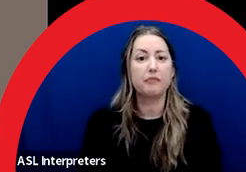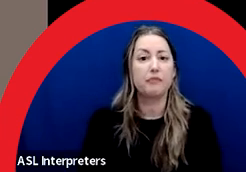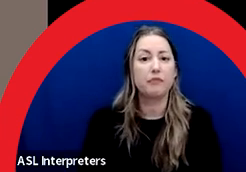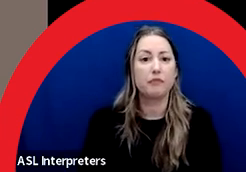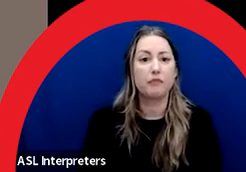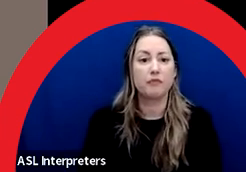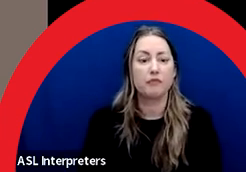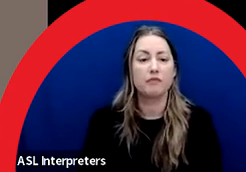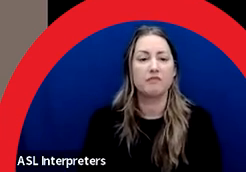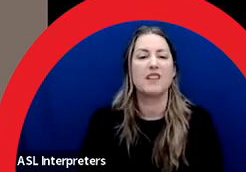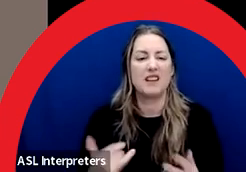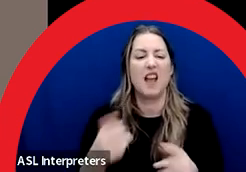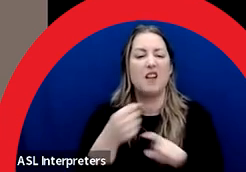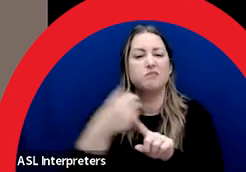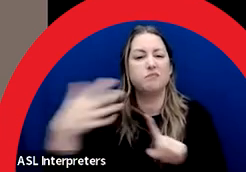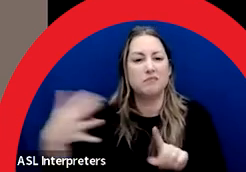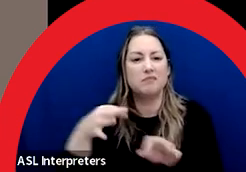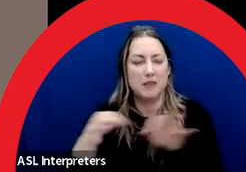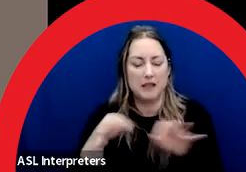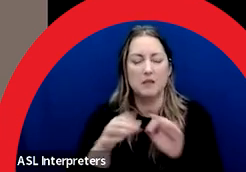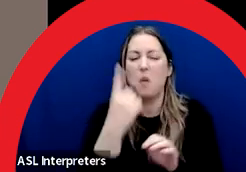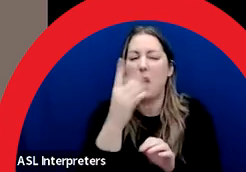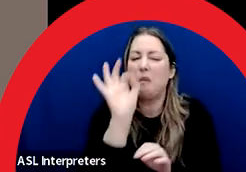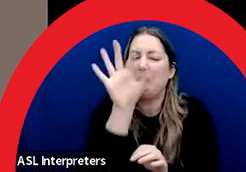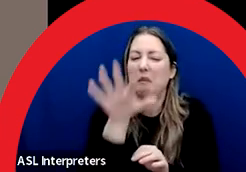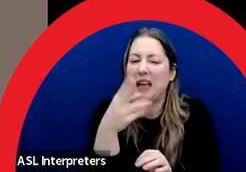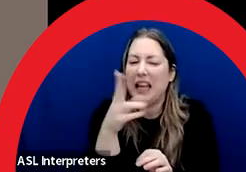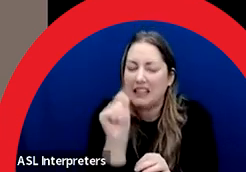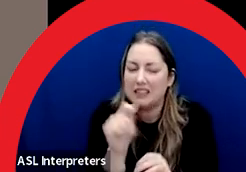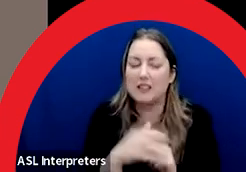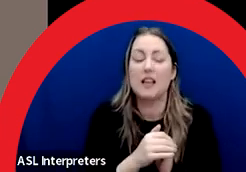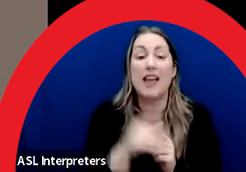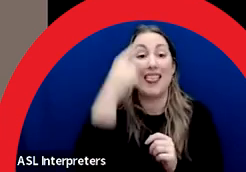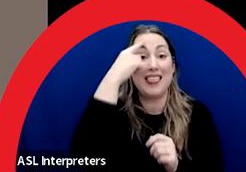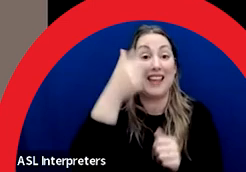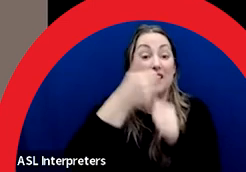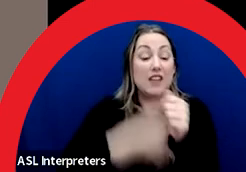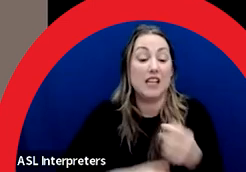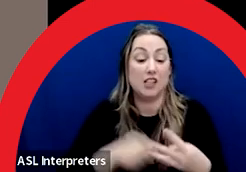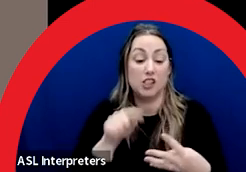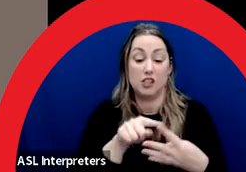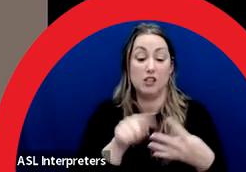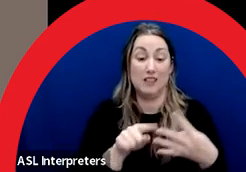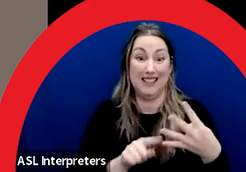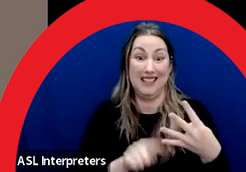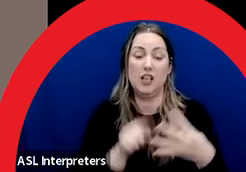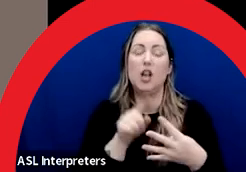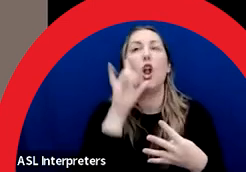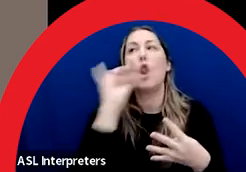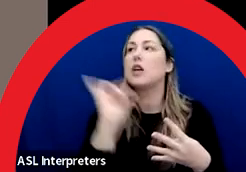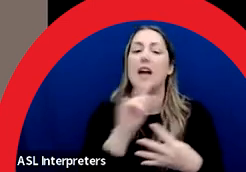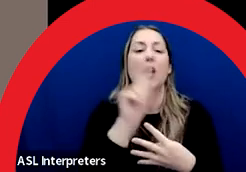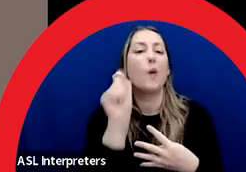On the next slide, here's a tip for you. Think of each criteria point as a question that you need to answer with the combination